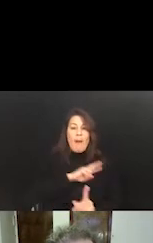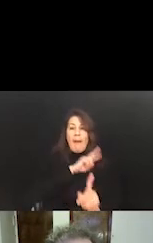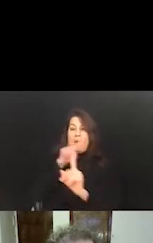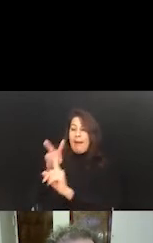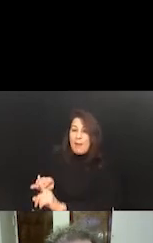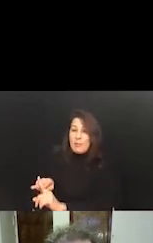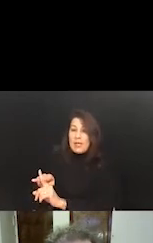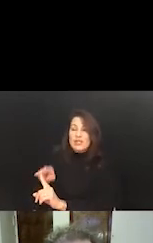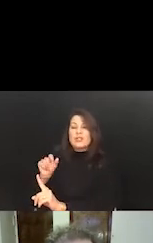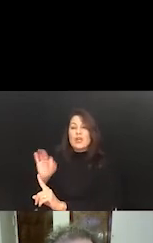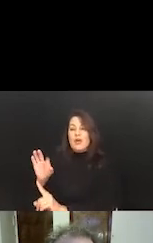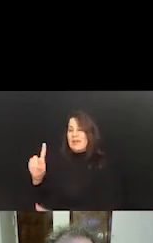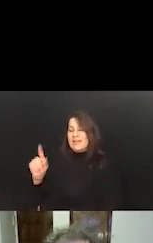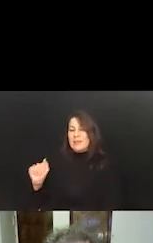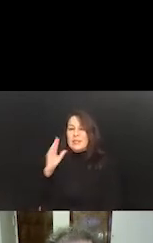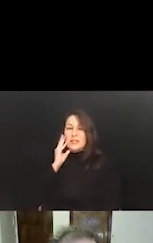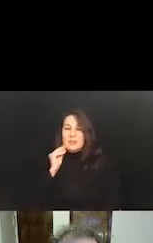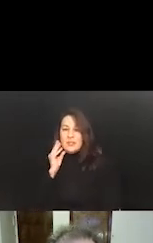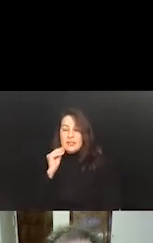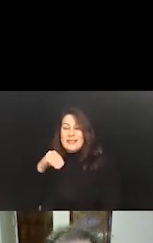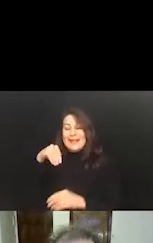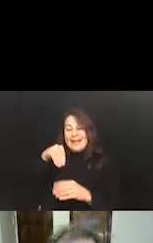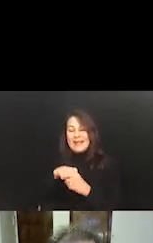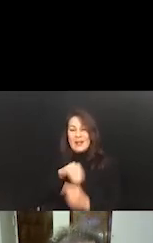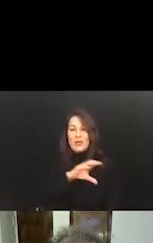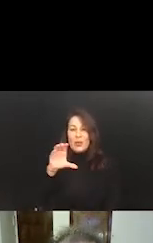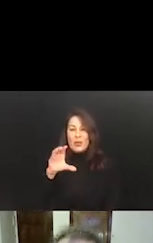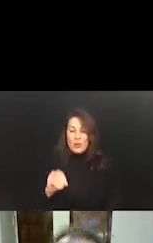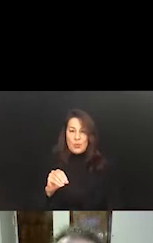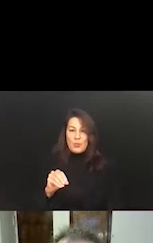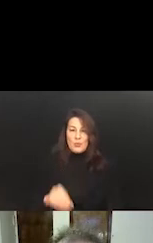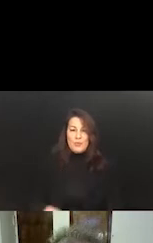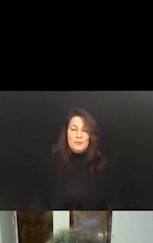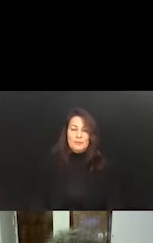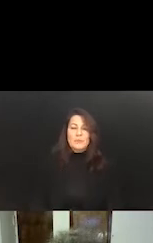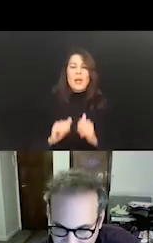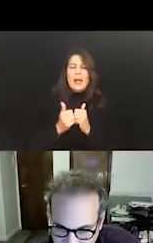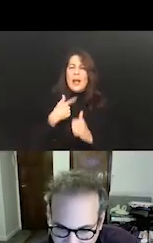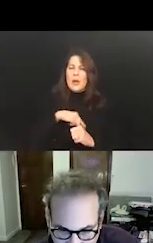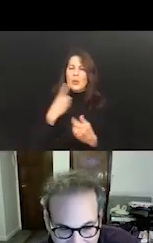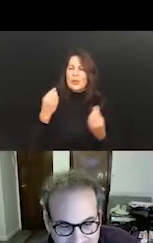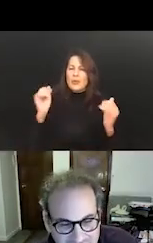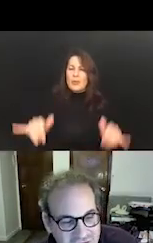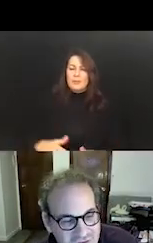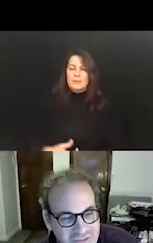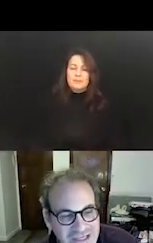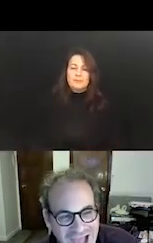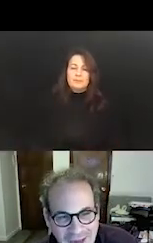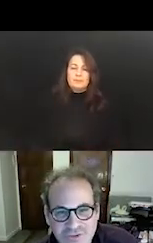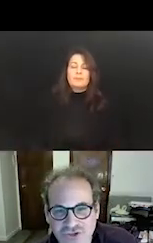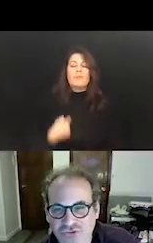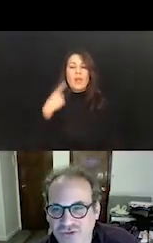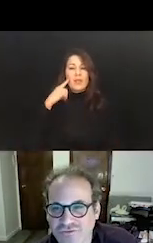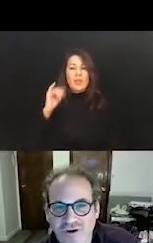the disability experience within the corporate milieu. And how do we do that? That I think is going to be